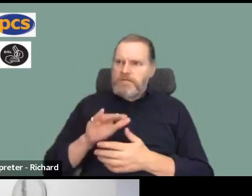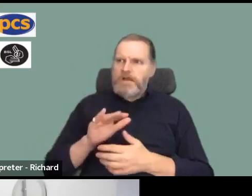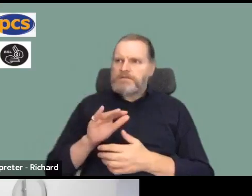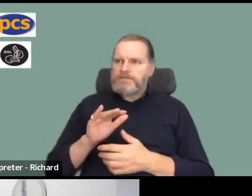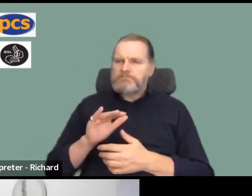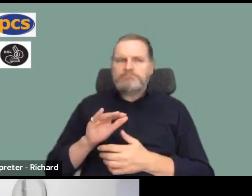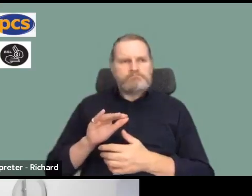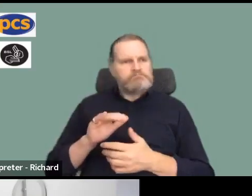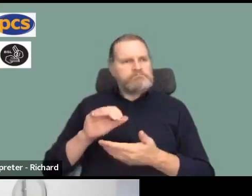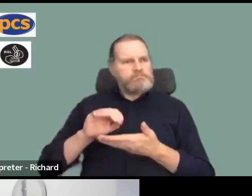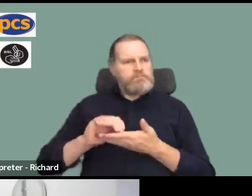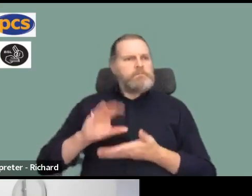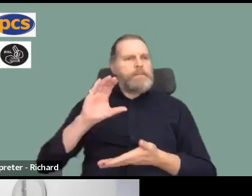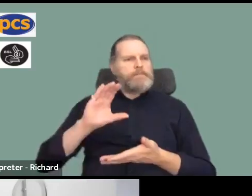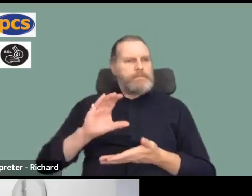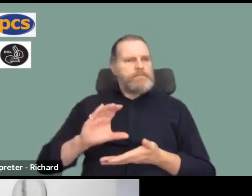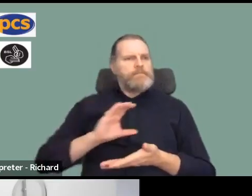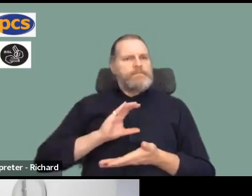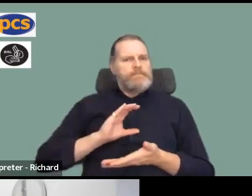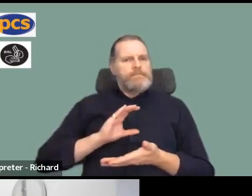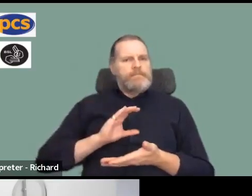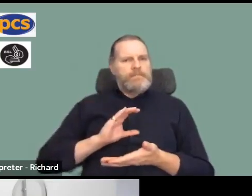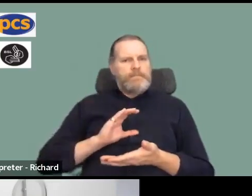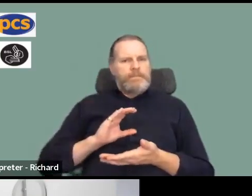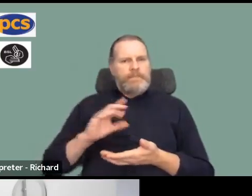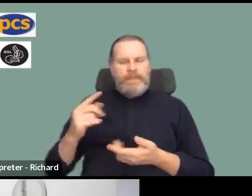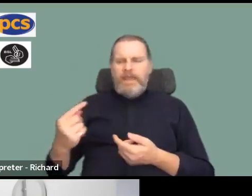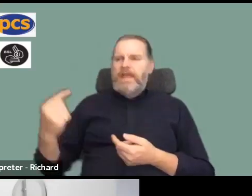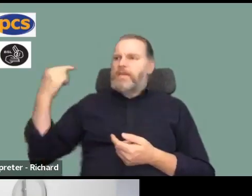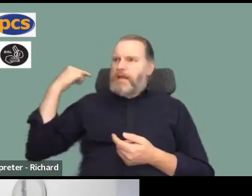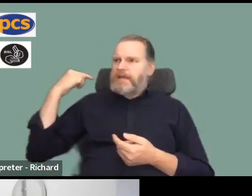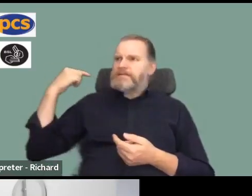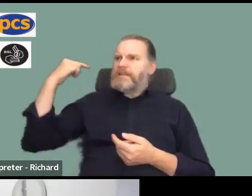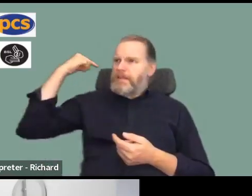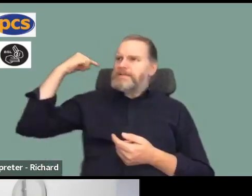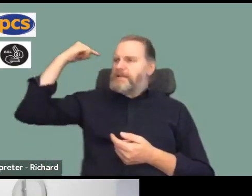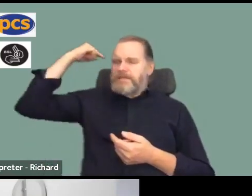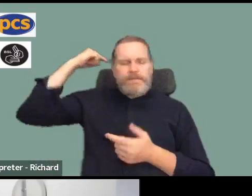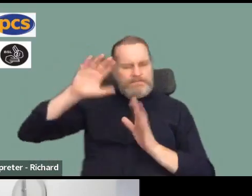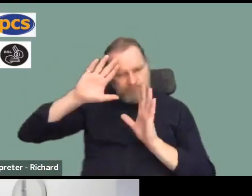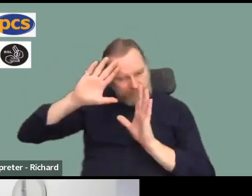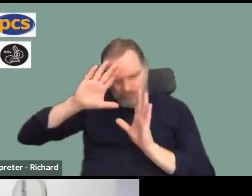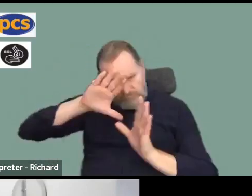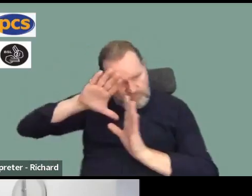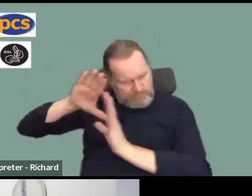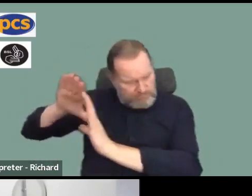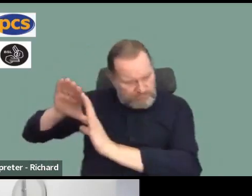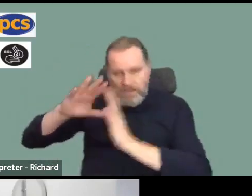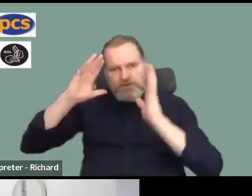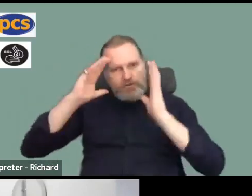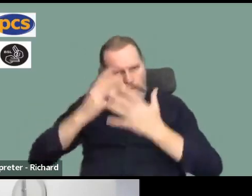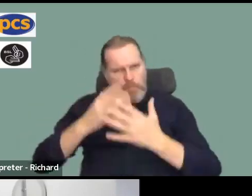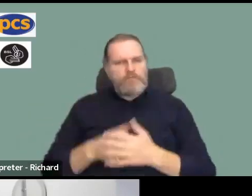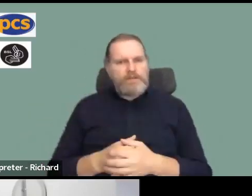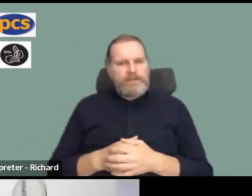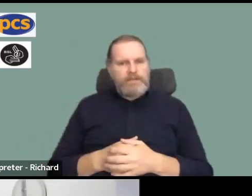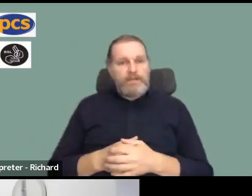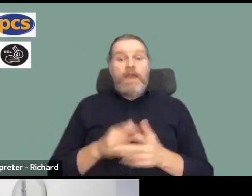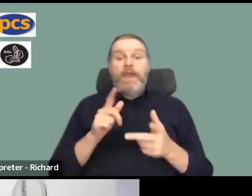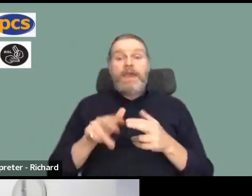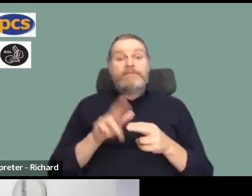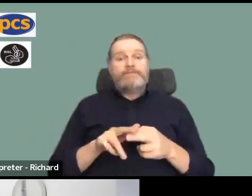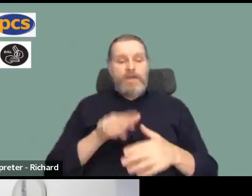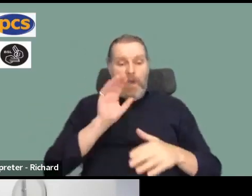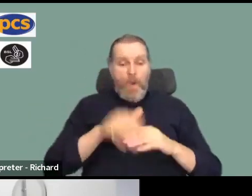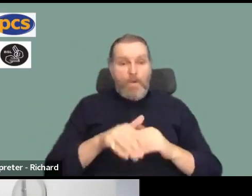look at it. And don't worry about what you may have had or may not have had in your employer. The game changes if we get over the line. And that